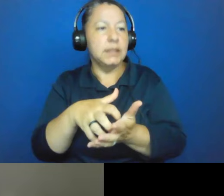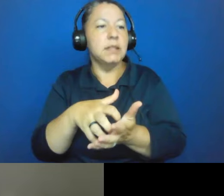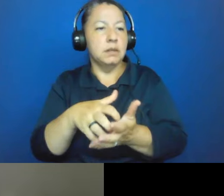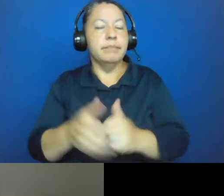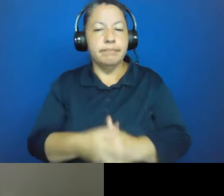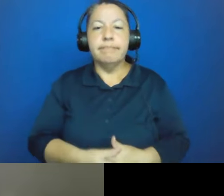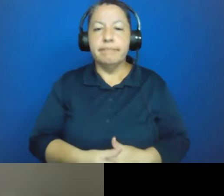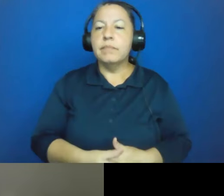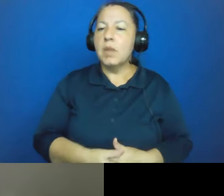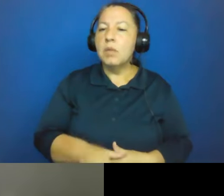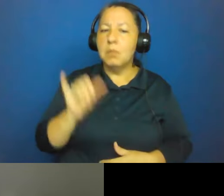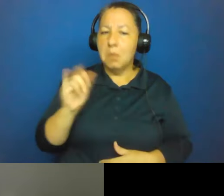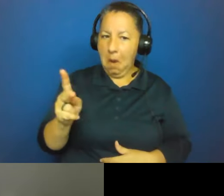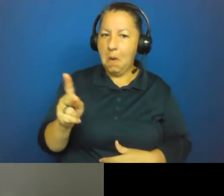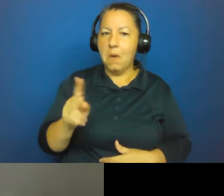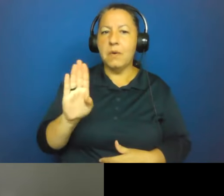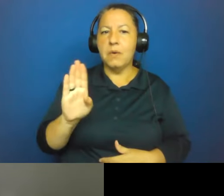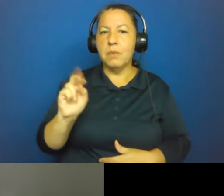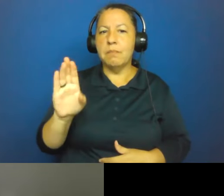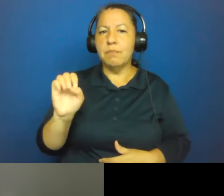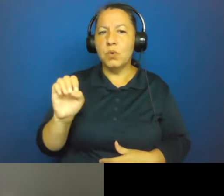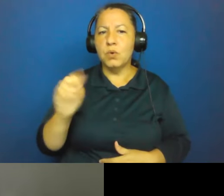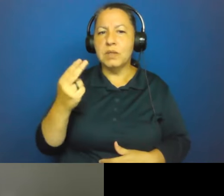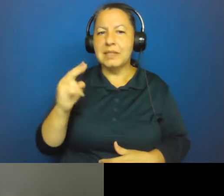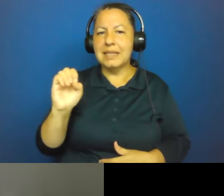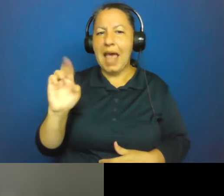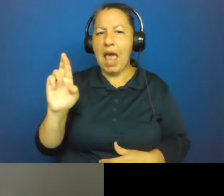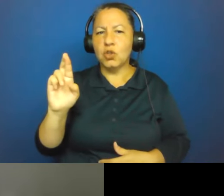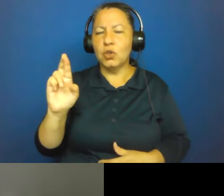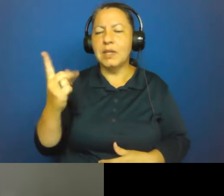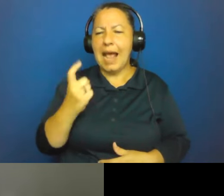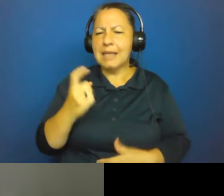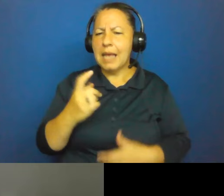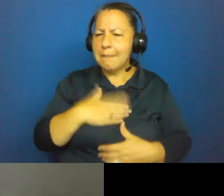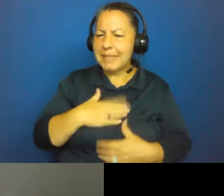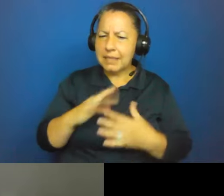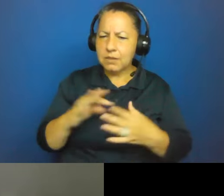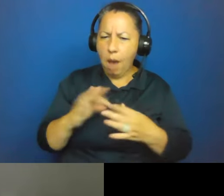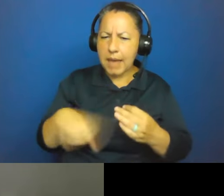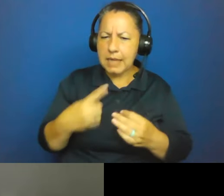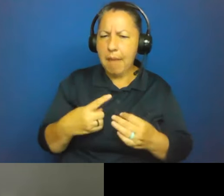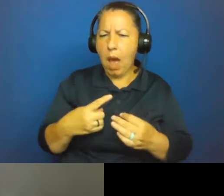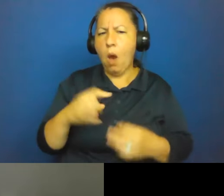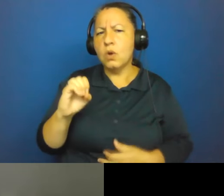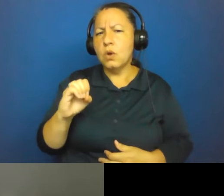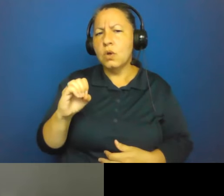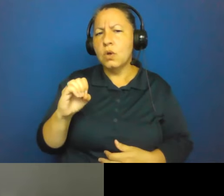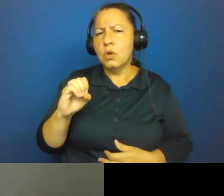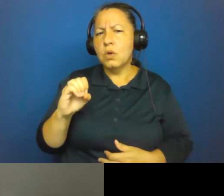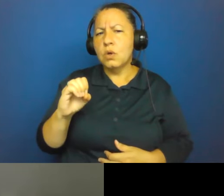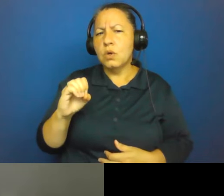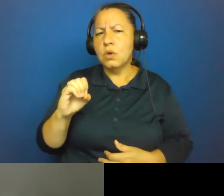Okay. From Bruce Hector, he asks, could you please comment on osteological or other detectable information